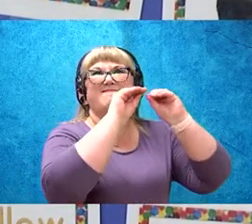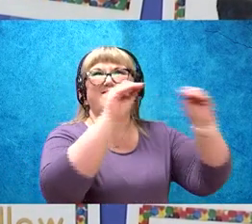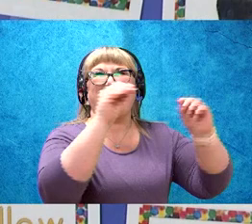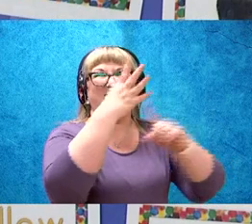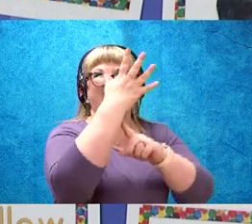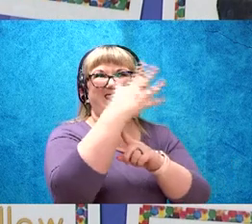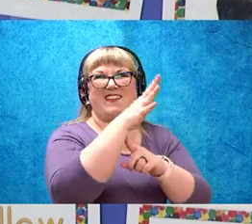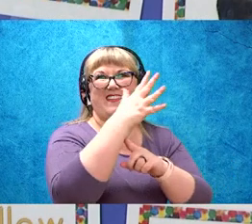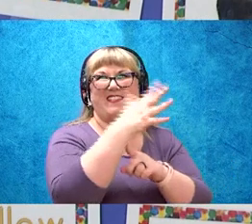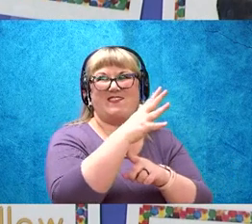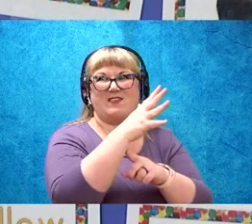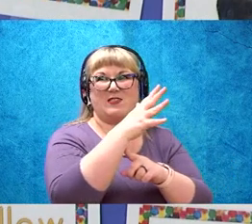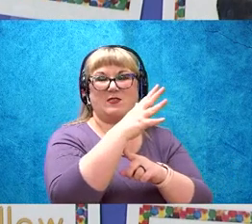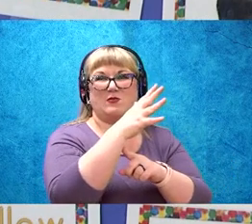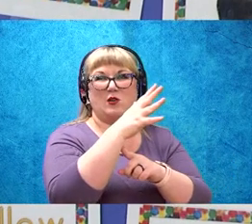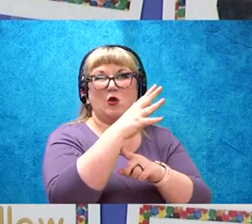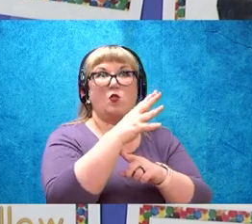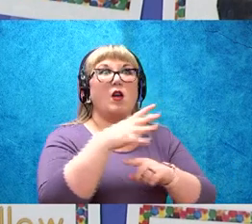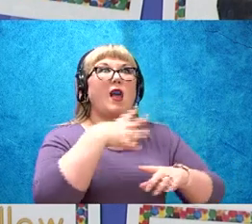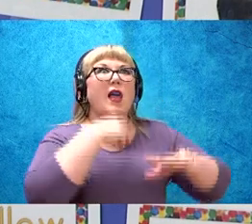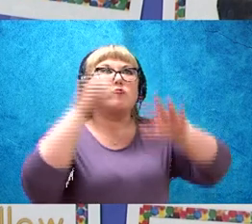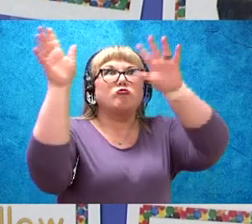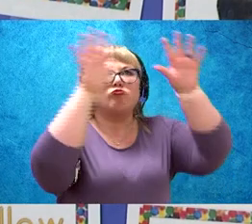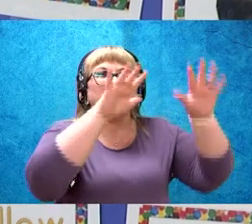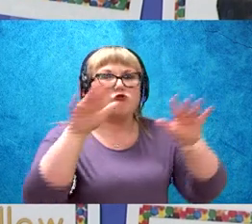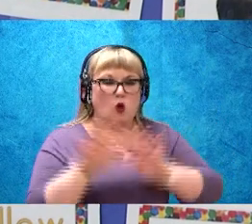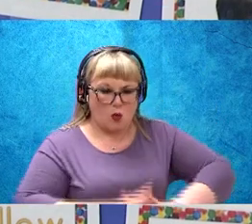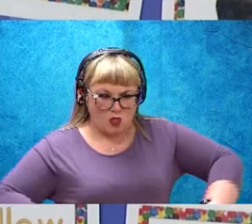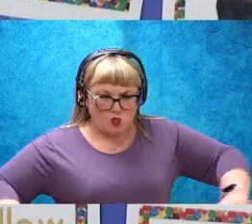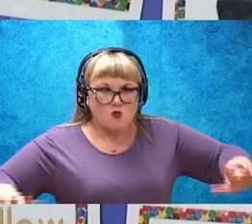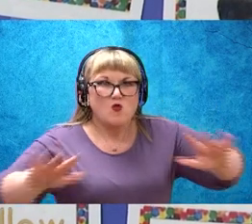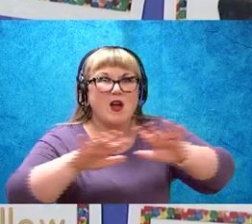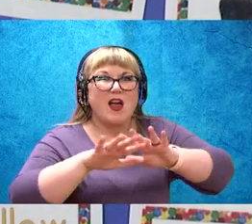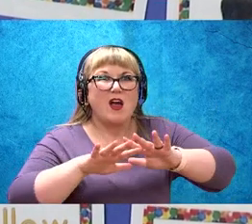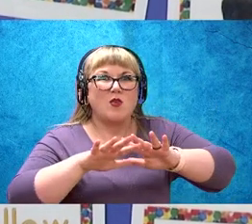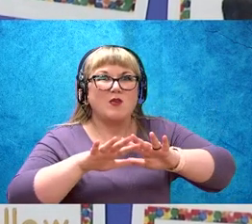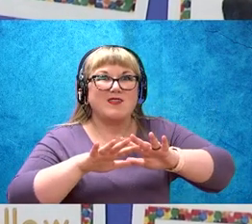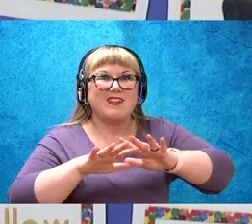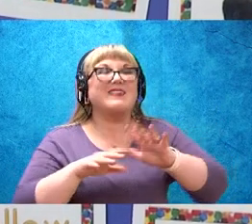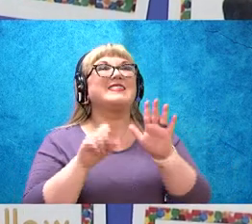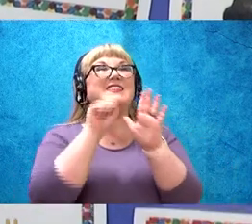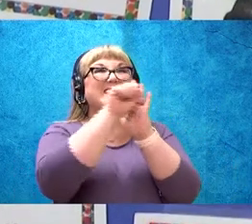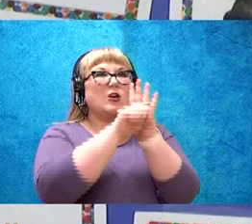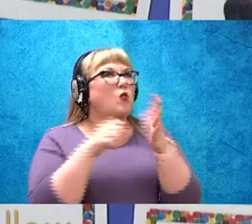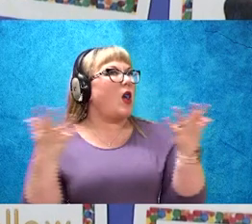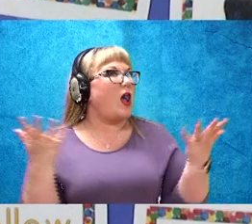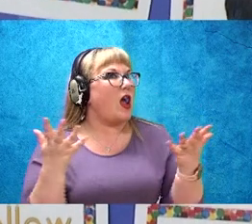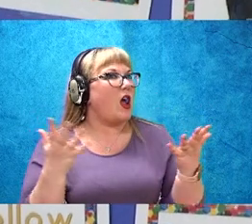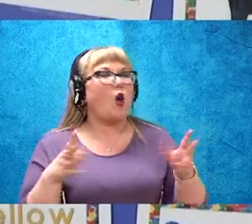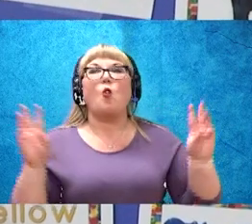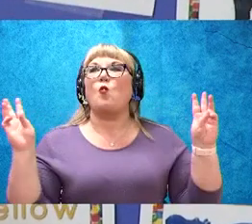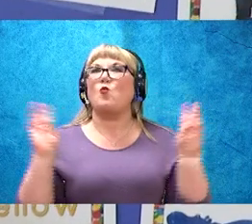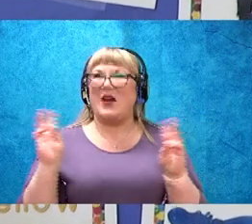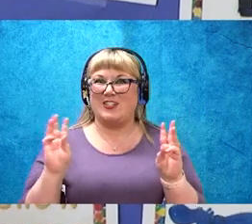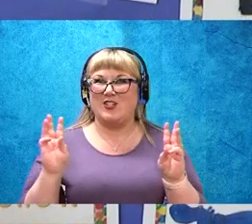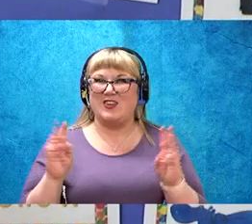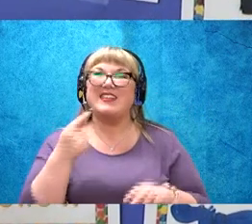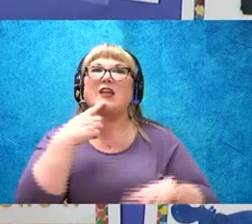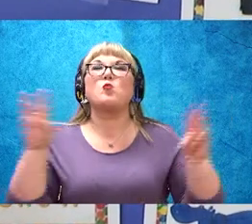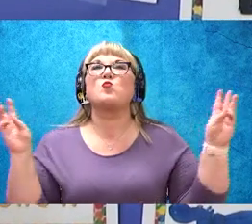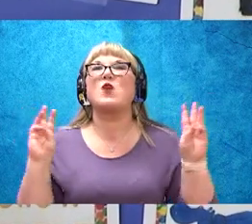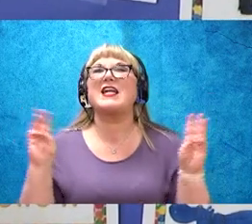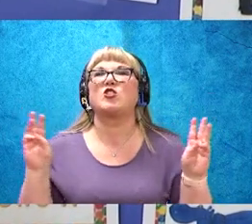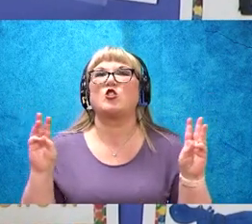leaves on it and there's snow on the ground. This is the season winter. Say winter.